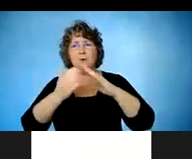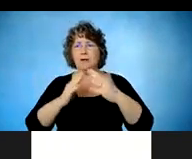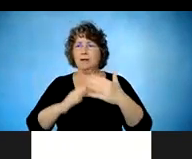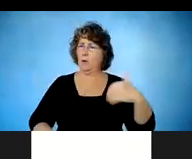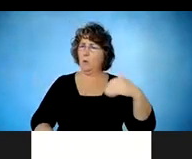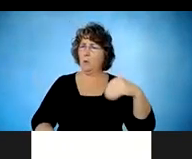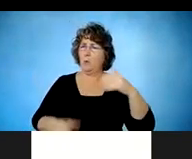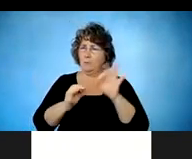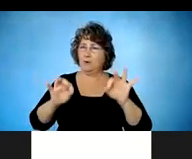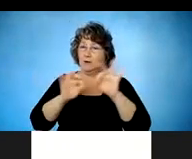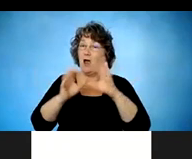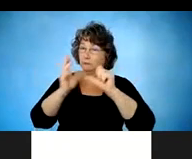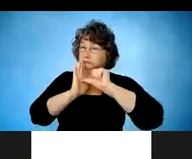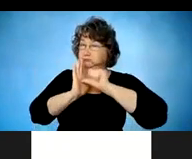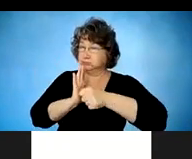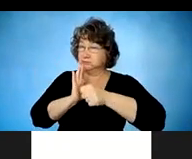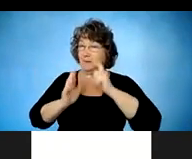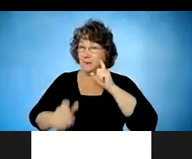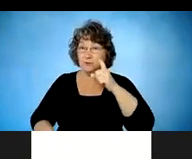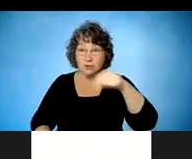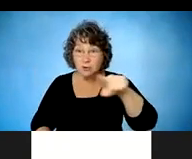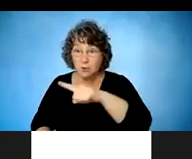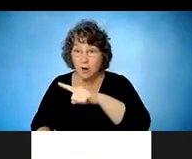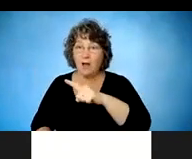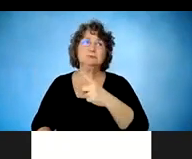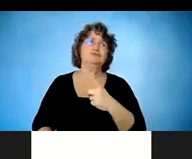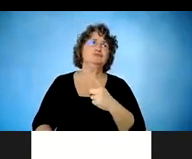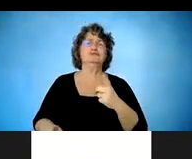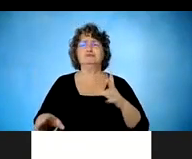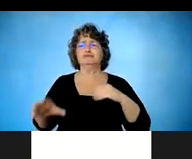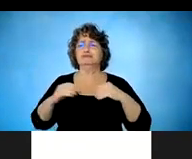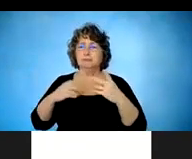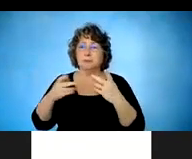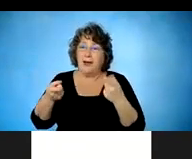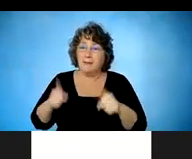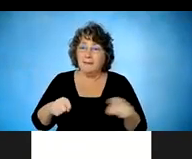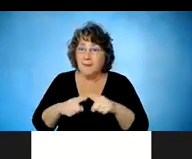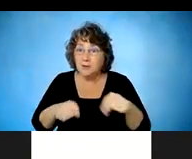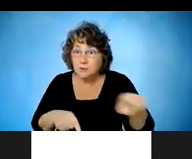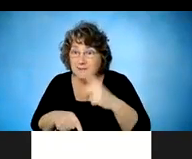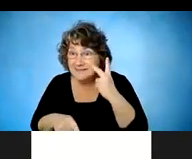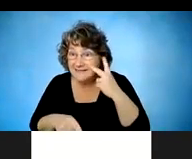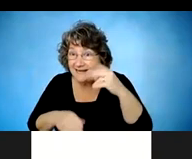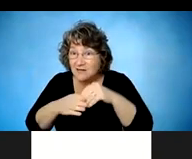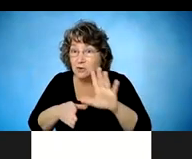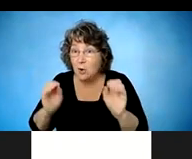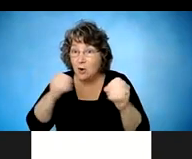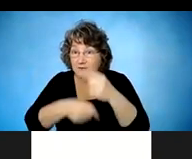some of these things, because these are things that you guys see in your offices, right? The wheelchair,